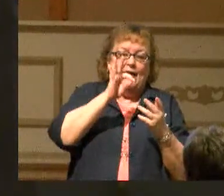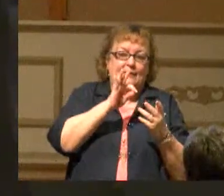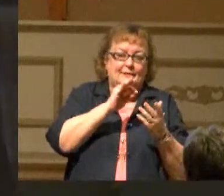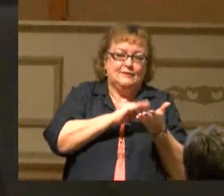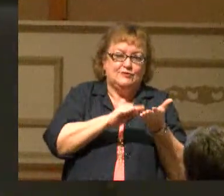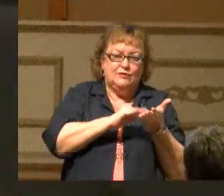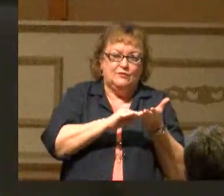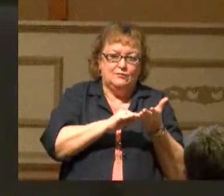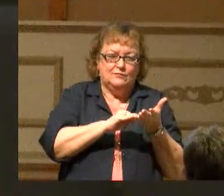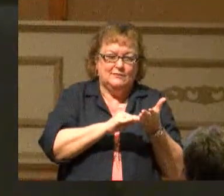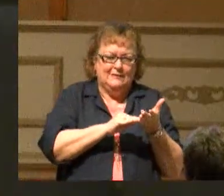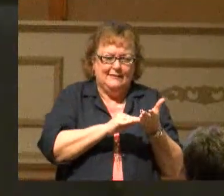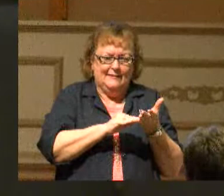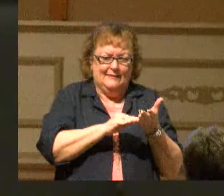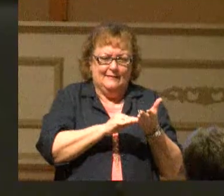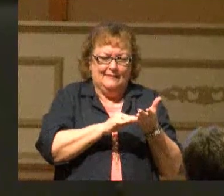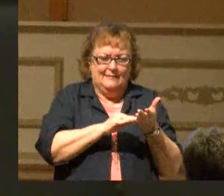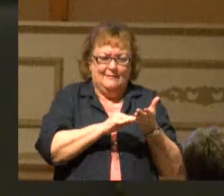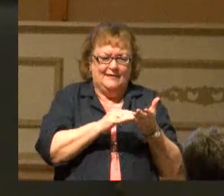out sideways.